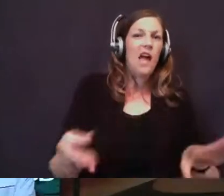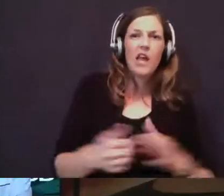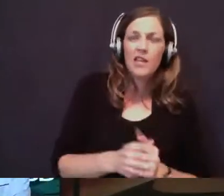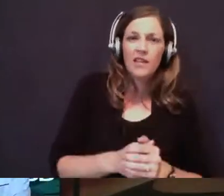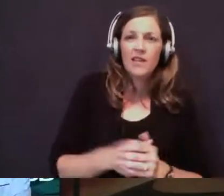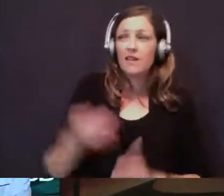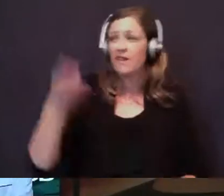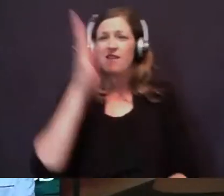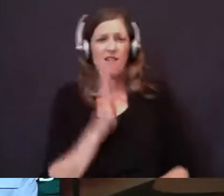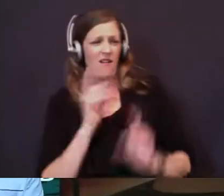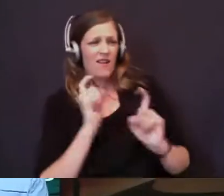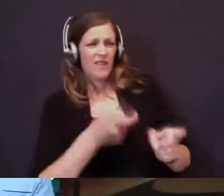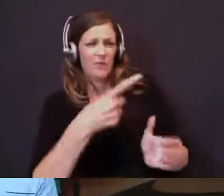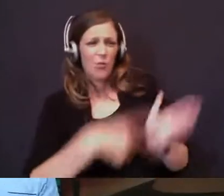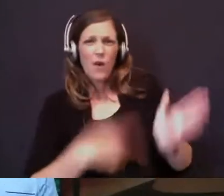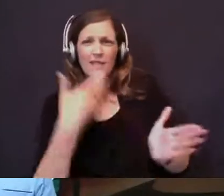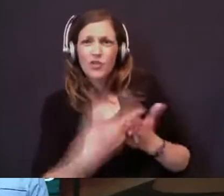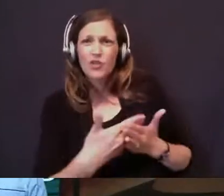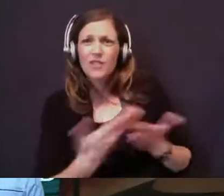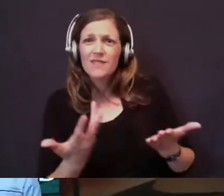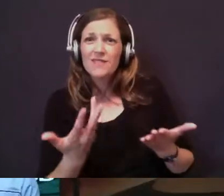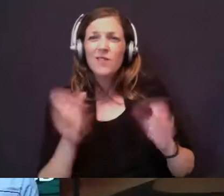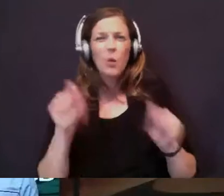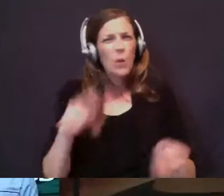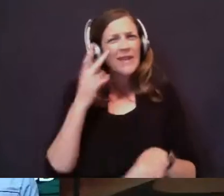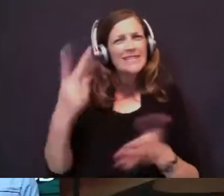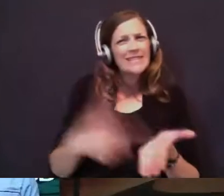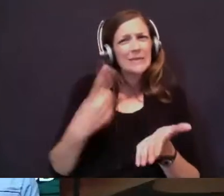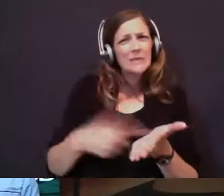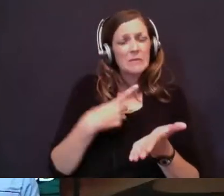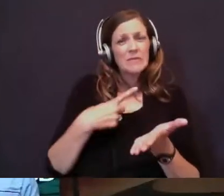gives him what is good. And we can see in this story, sometimes that's hardship.